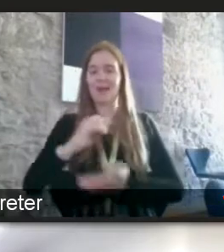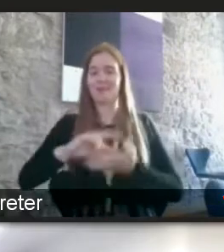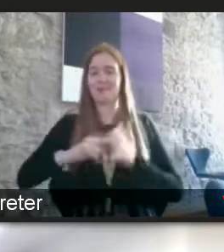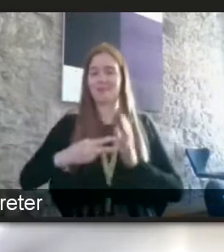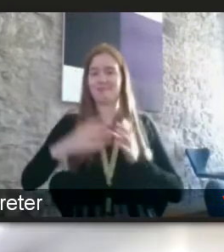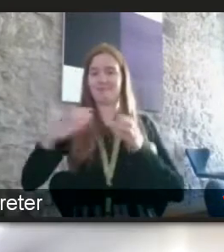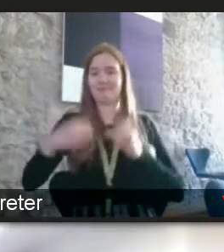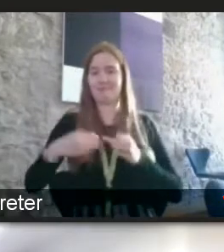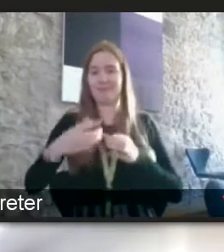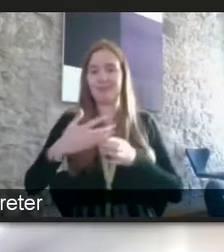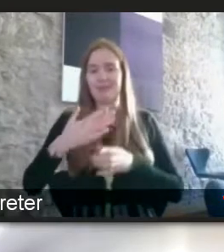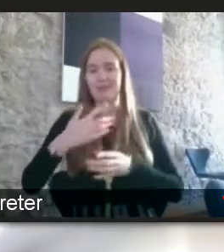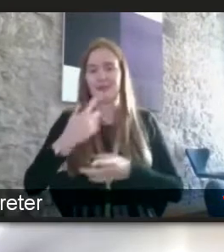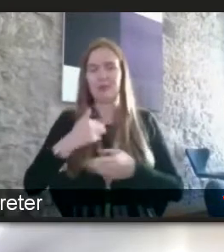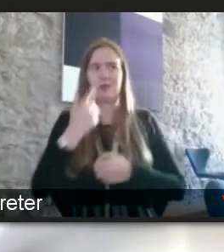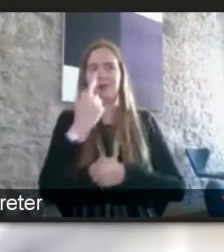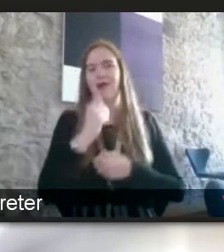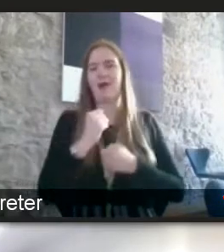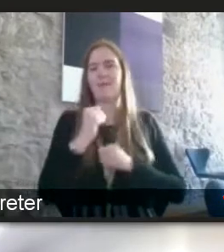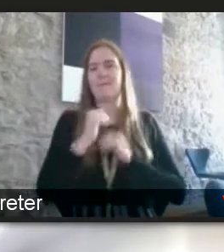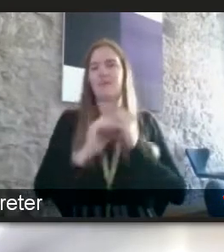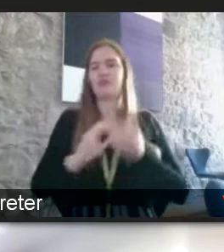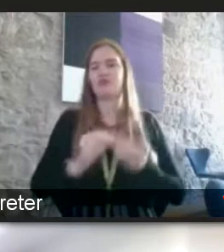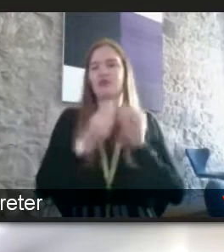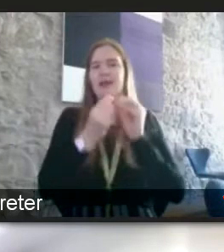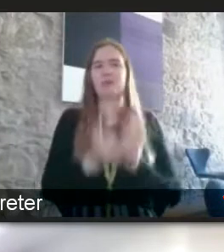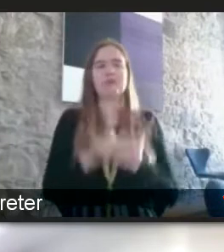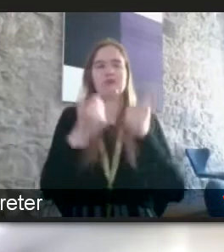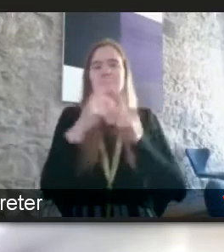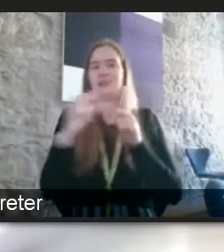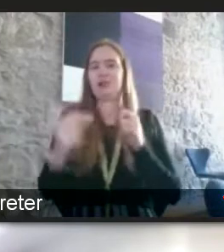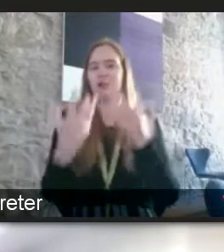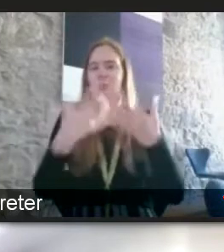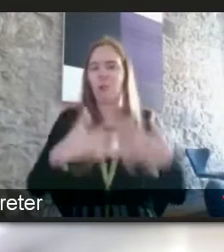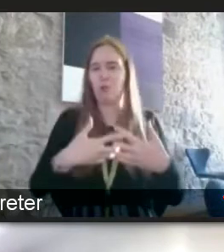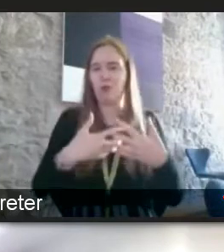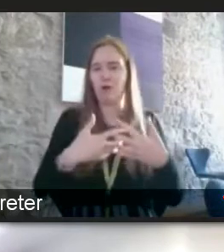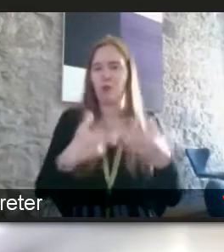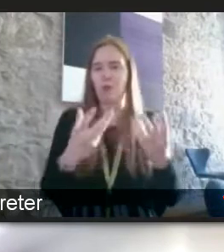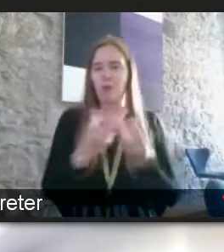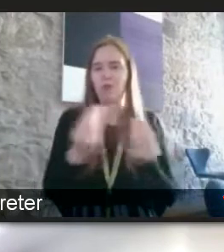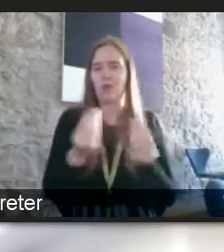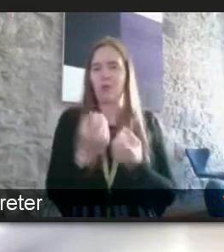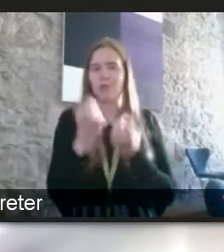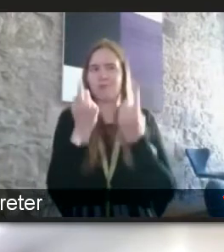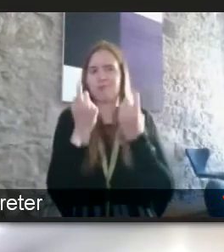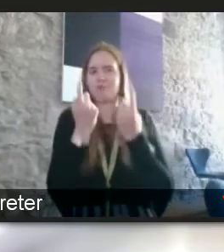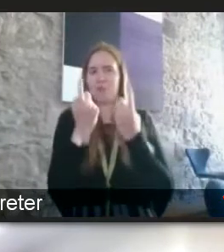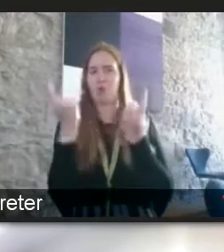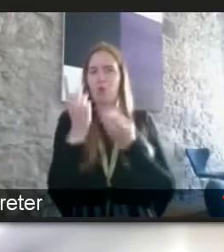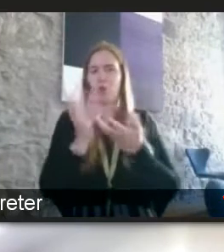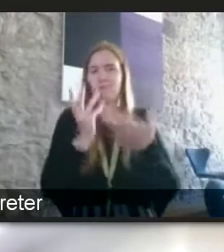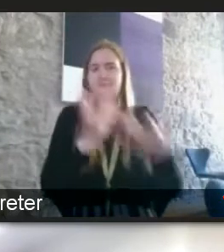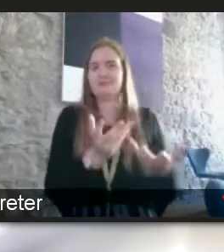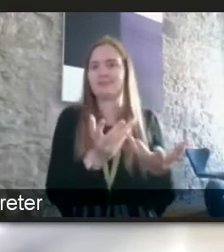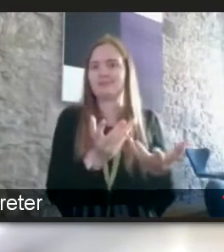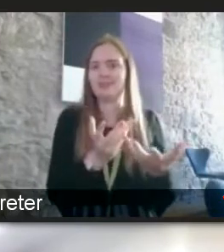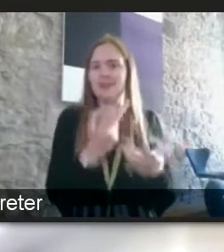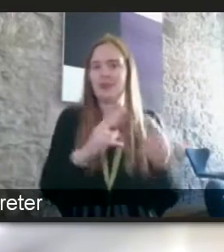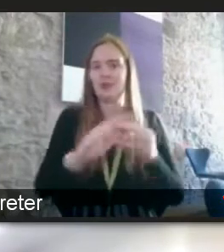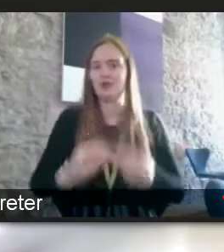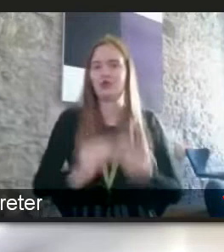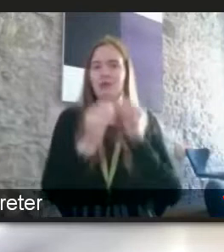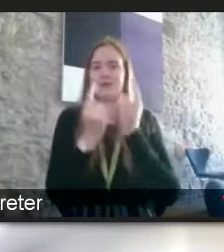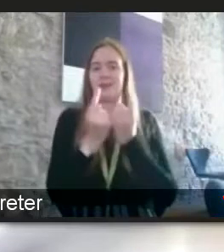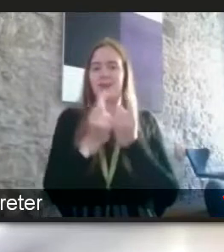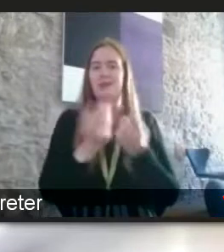do i mean you can't build great digital product without really understanding who you're serving and if you're building something which is